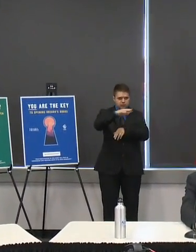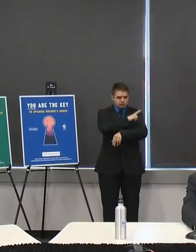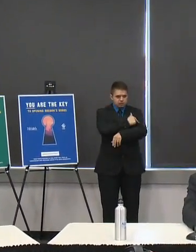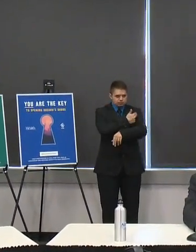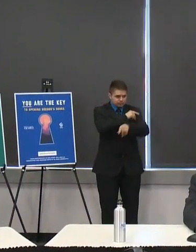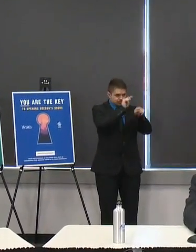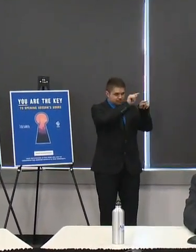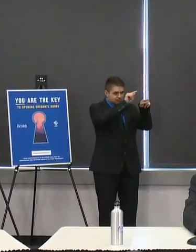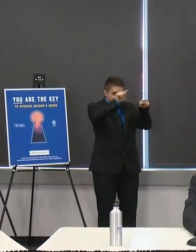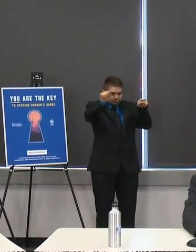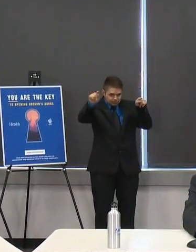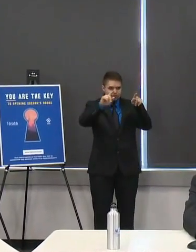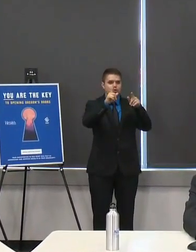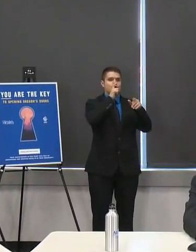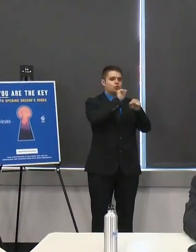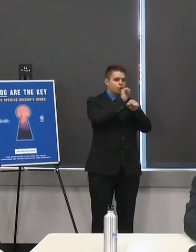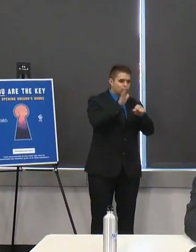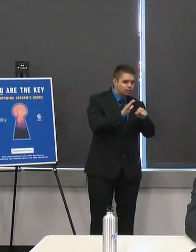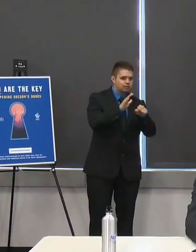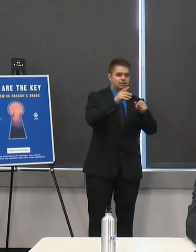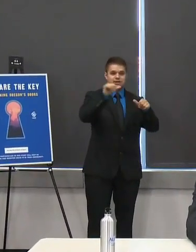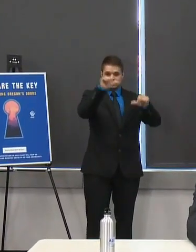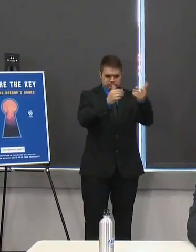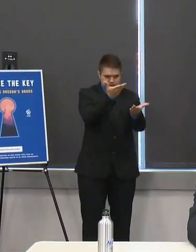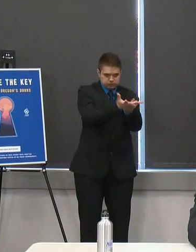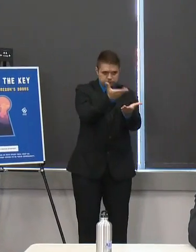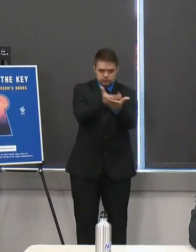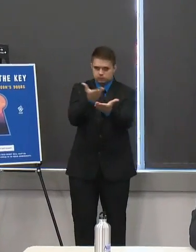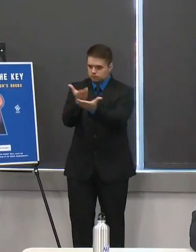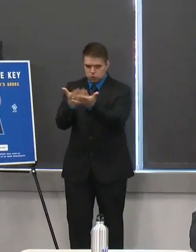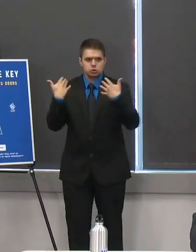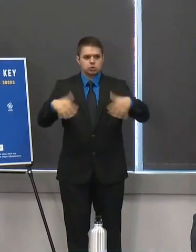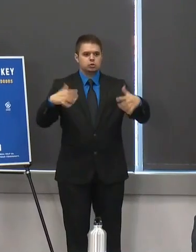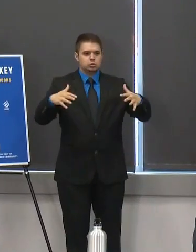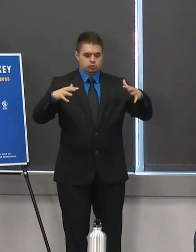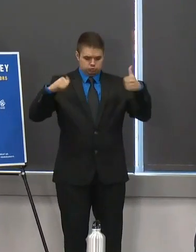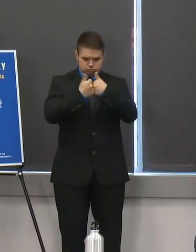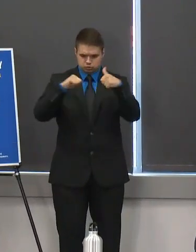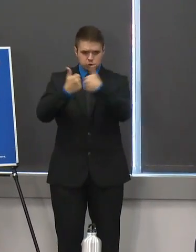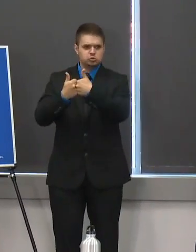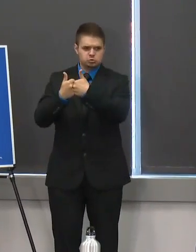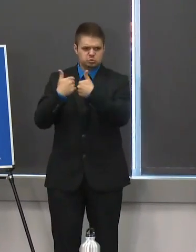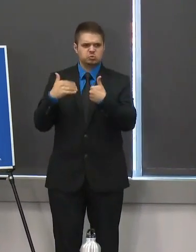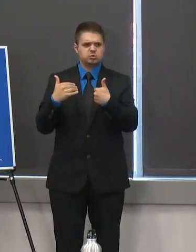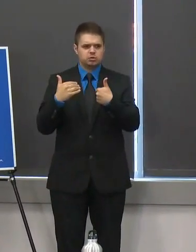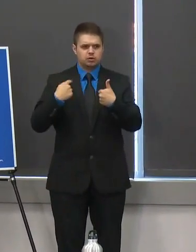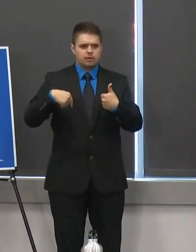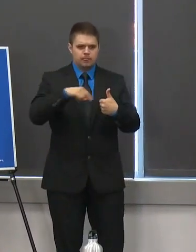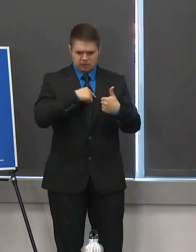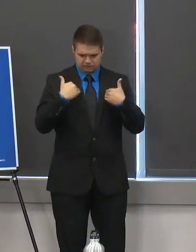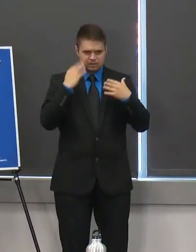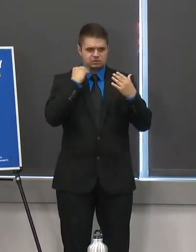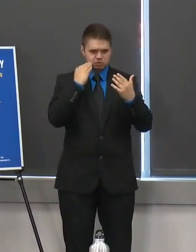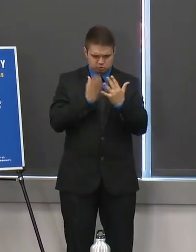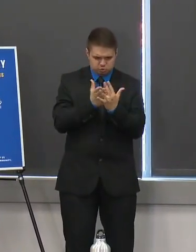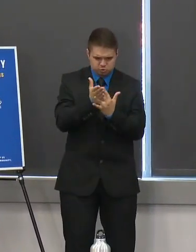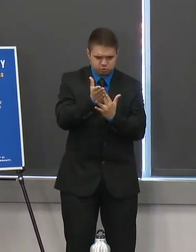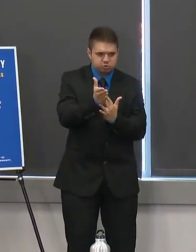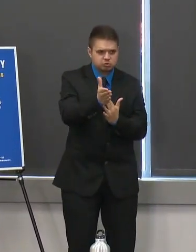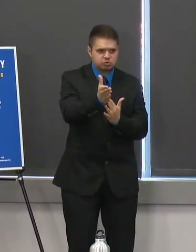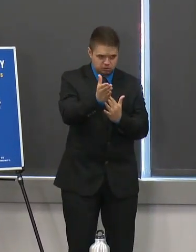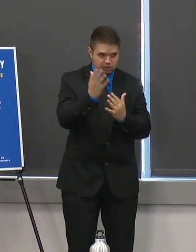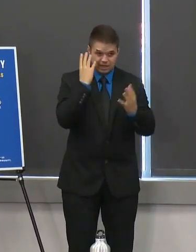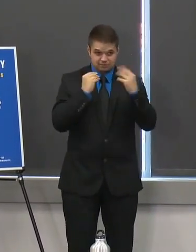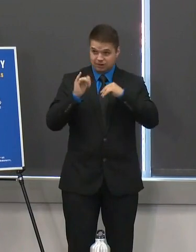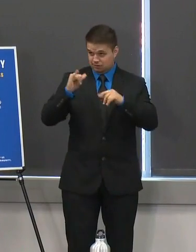scientists with a career defining challenge as a society we have experienced few things as devastating as the